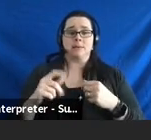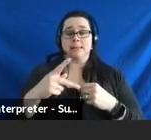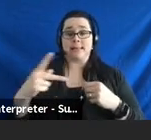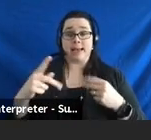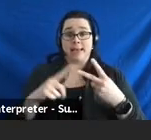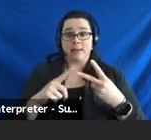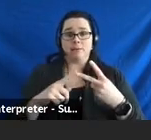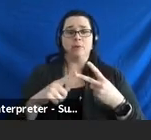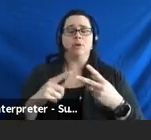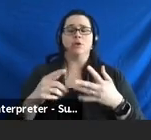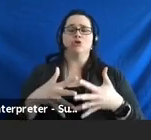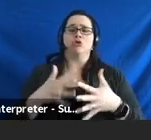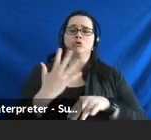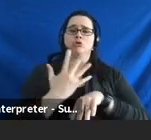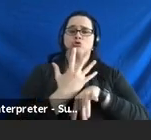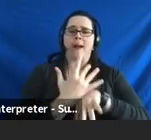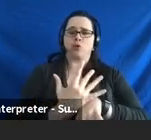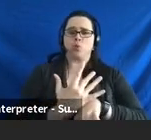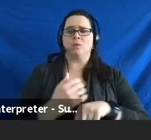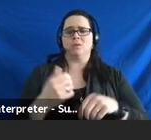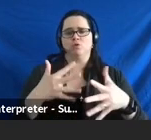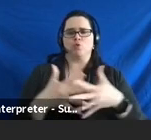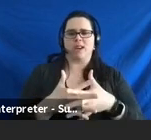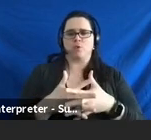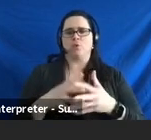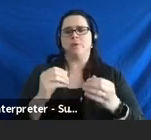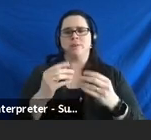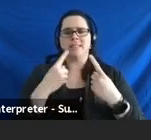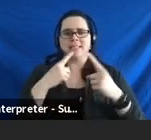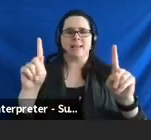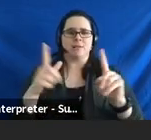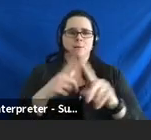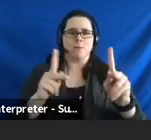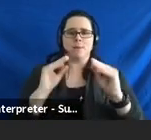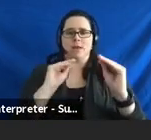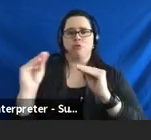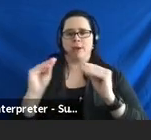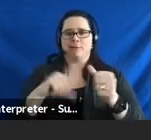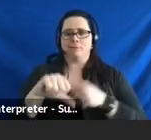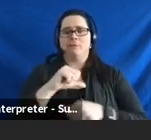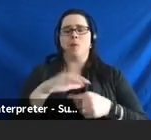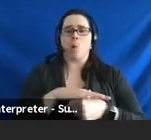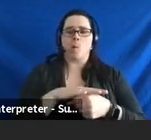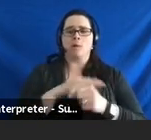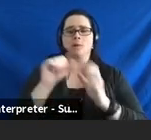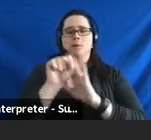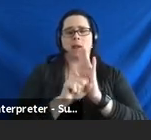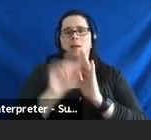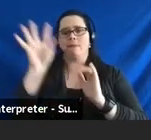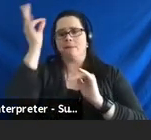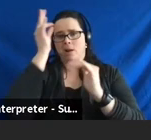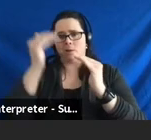success stories of people advocating for themselves locally and at the state and federal levels.